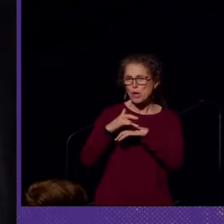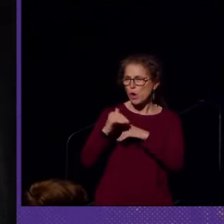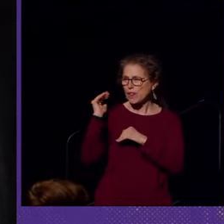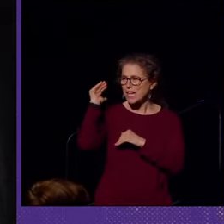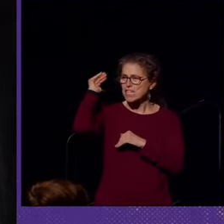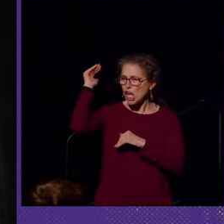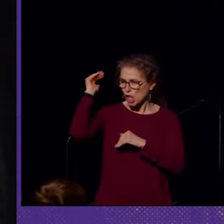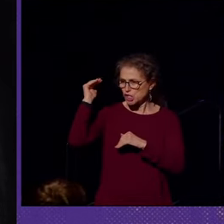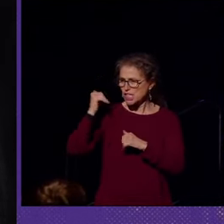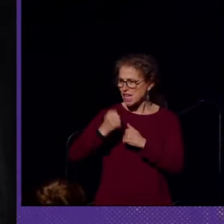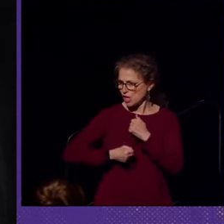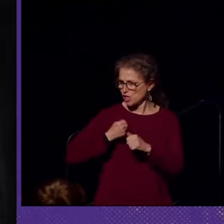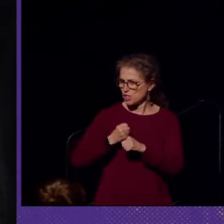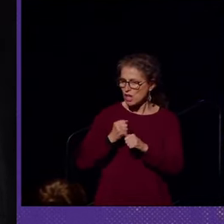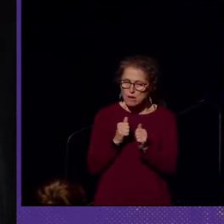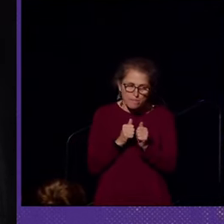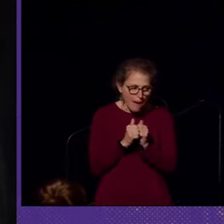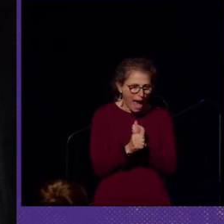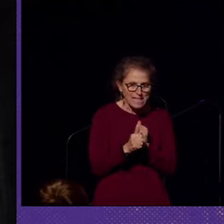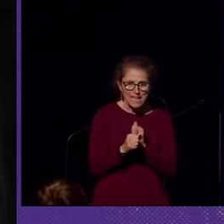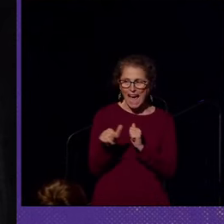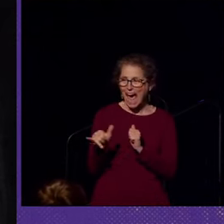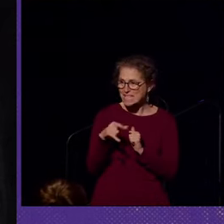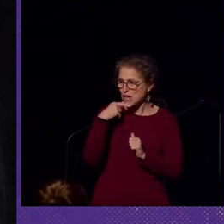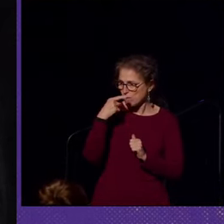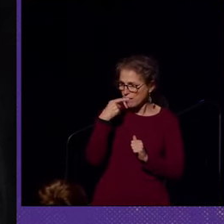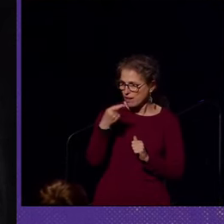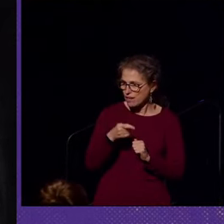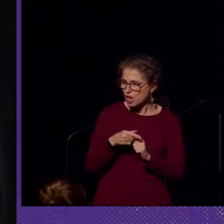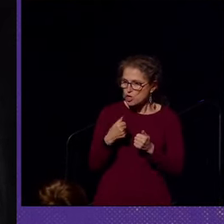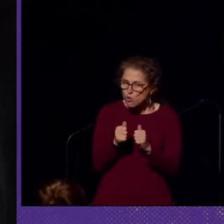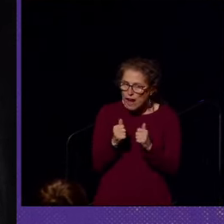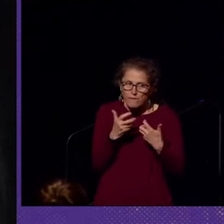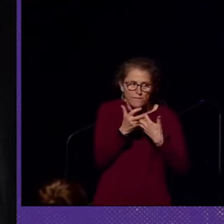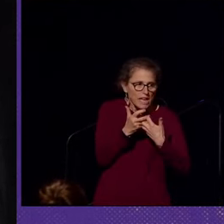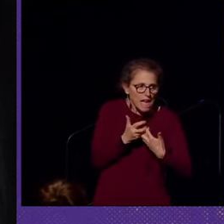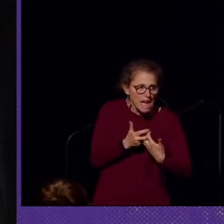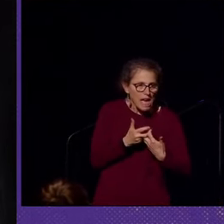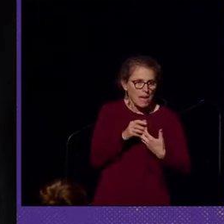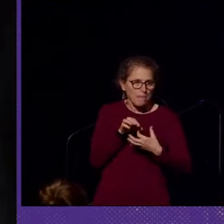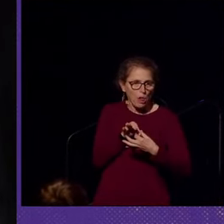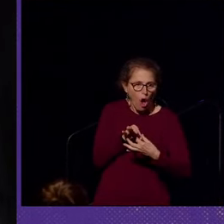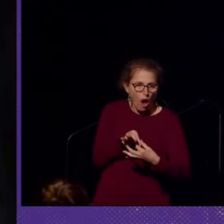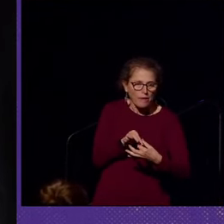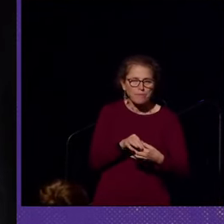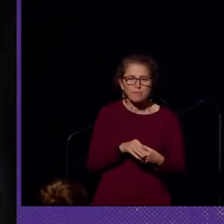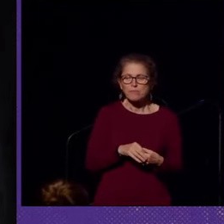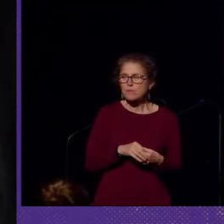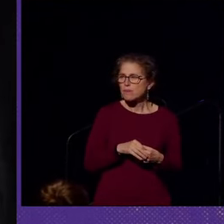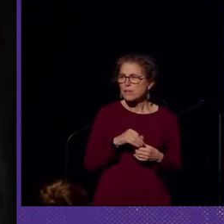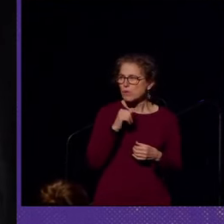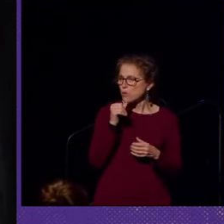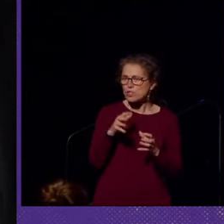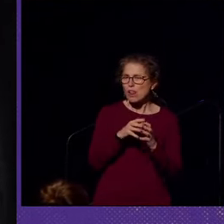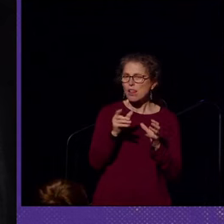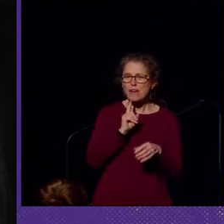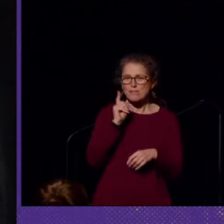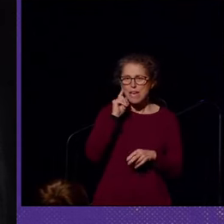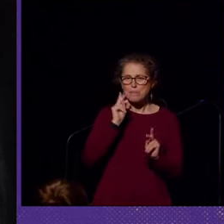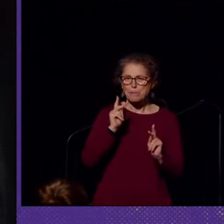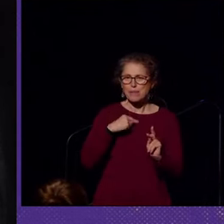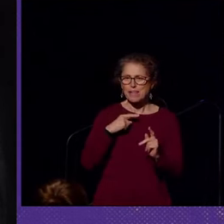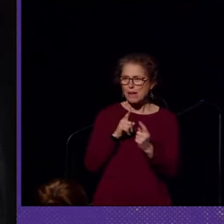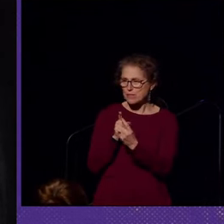years passing a hearing, trying to fit in, trying to belong. There weren't a lot of deaf people around